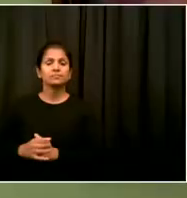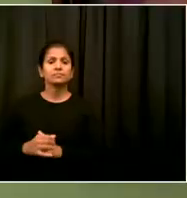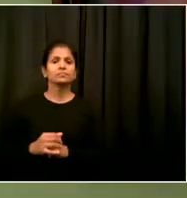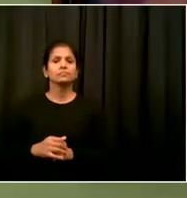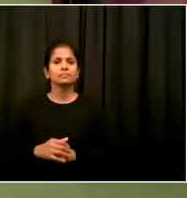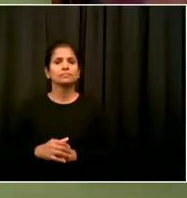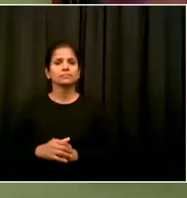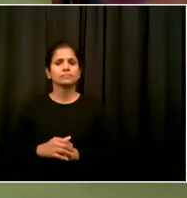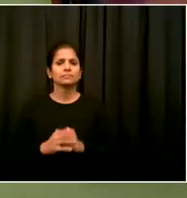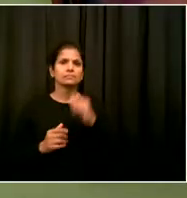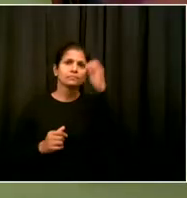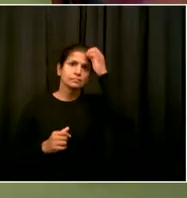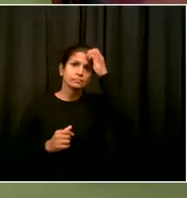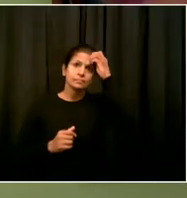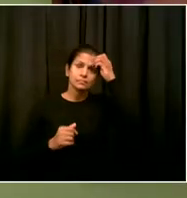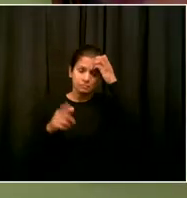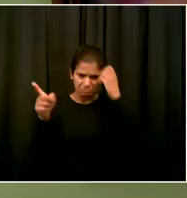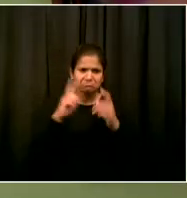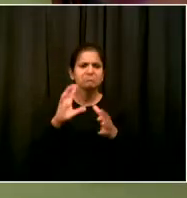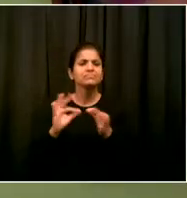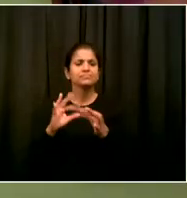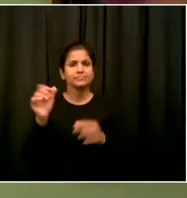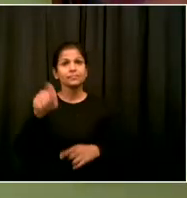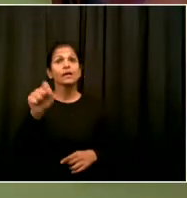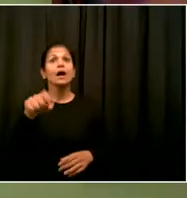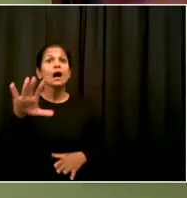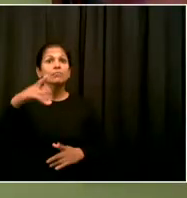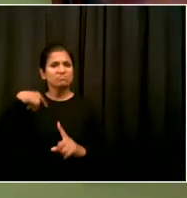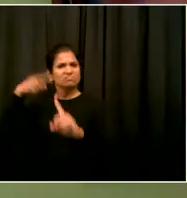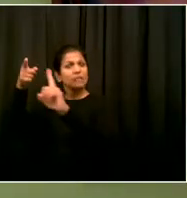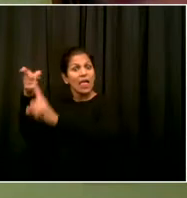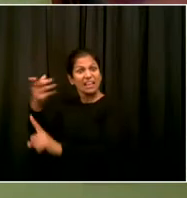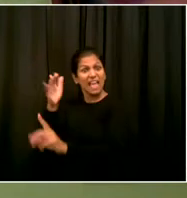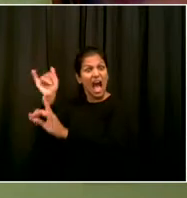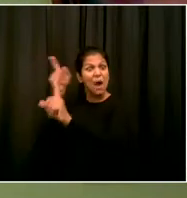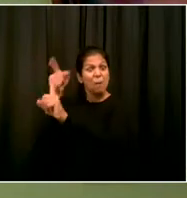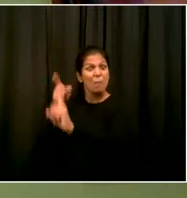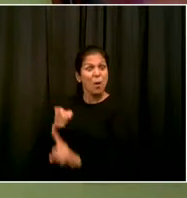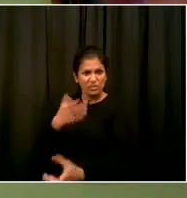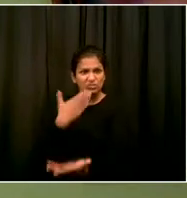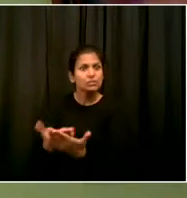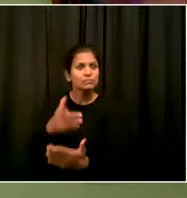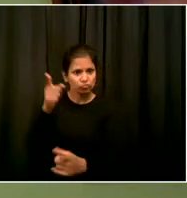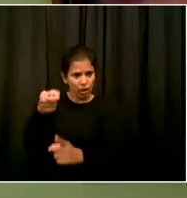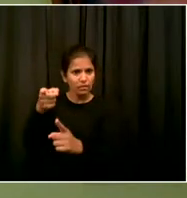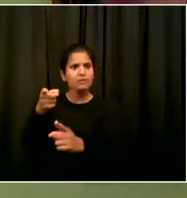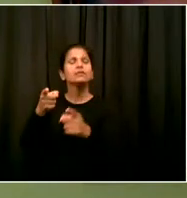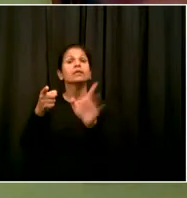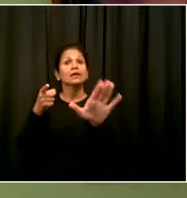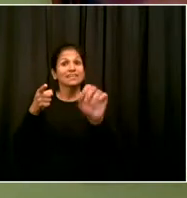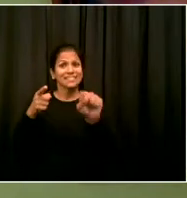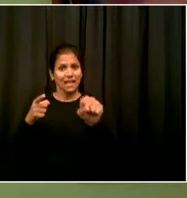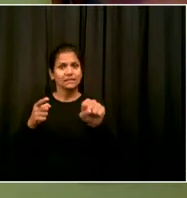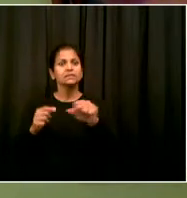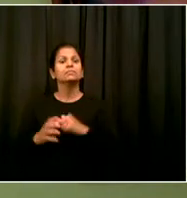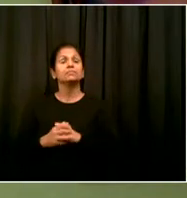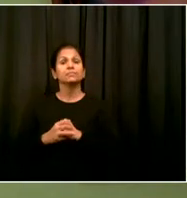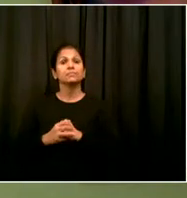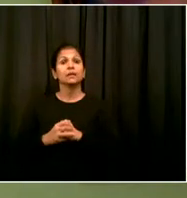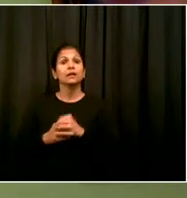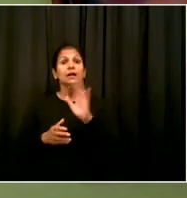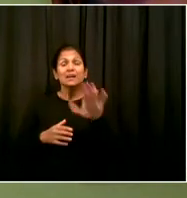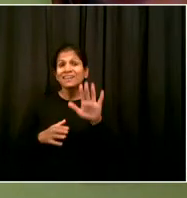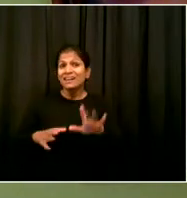particularly concerned about group indoor fitness activities is the fact that it's been associated with fairly large